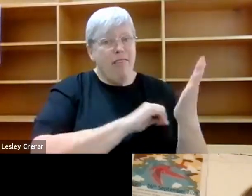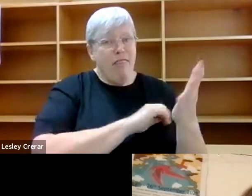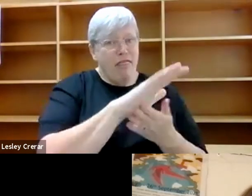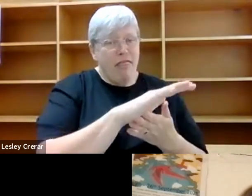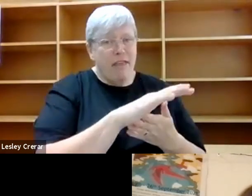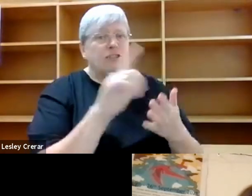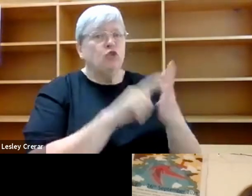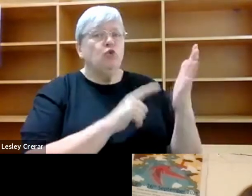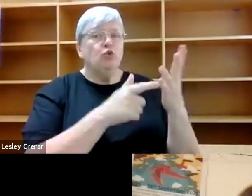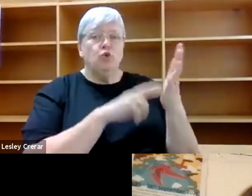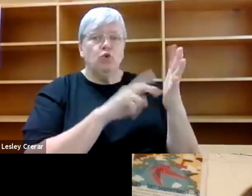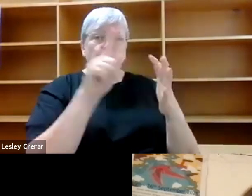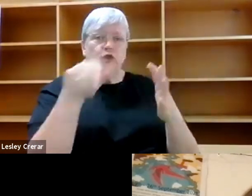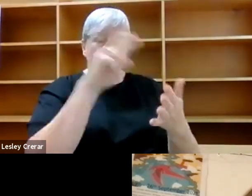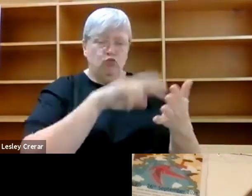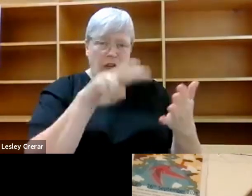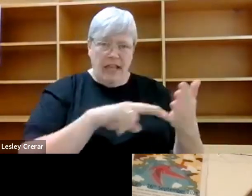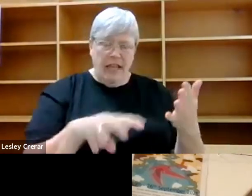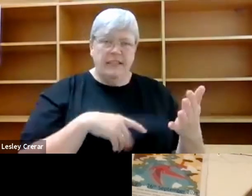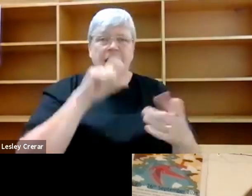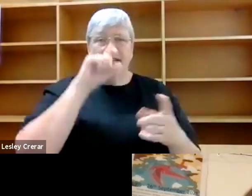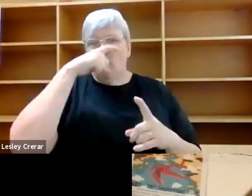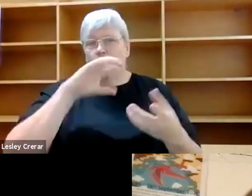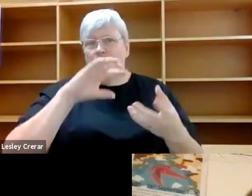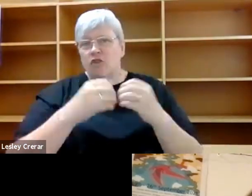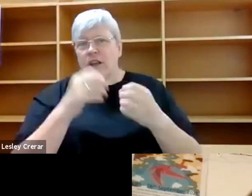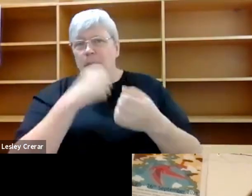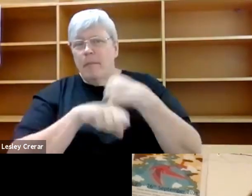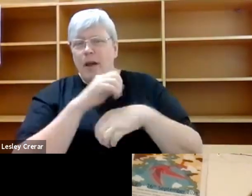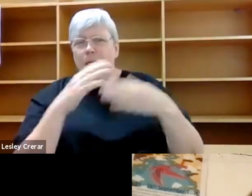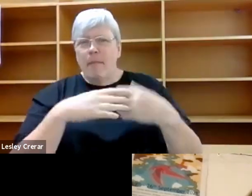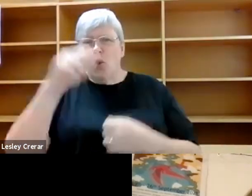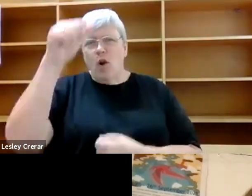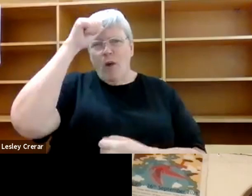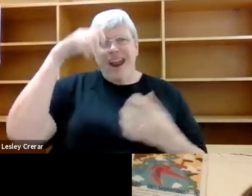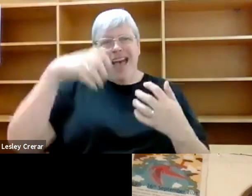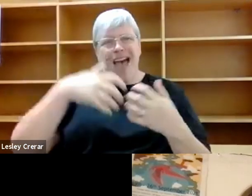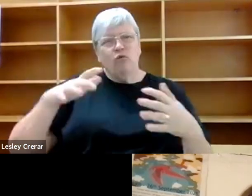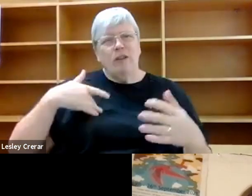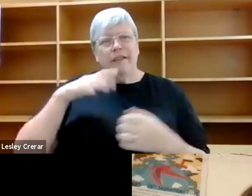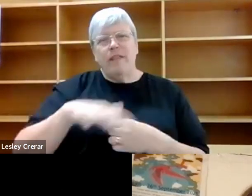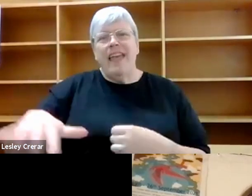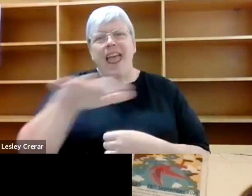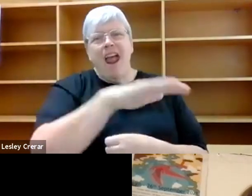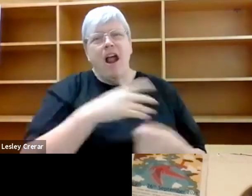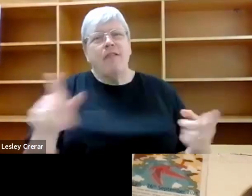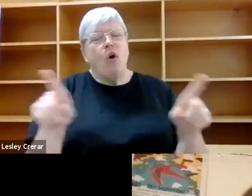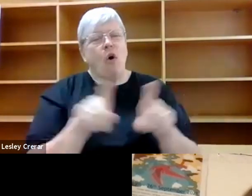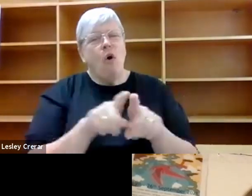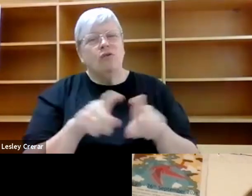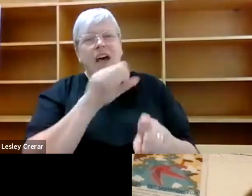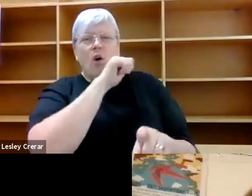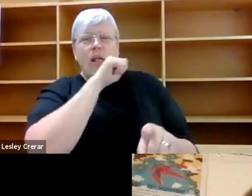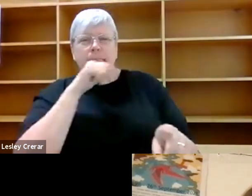June, you mentioned that if witchcraft makes you more aware of the seasons and how to live on the earth as it is, then it also makes you aware of how lovely but